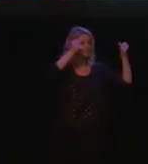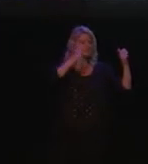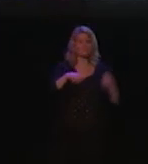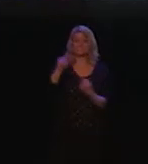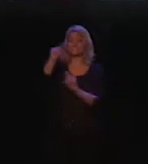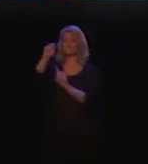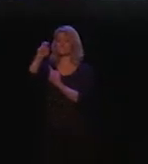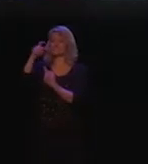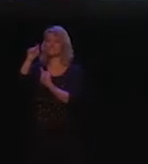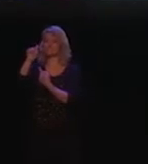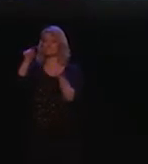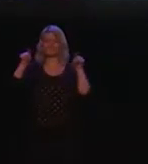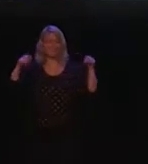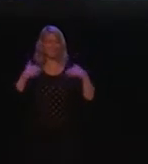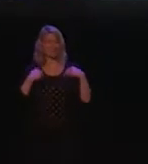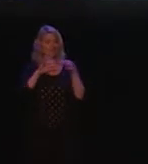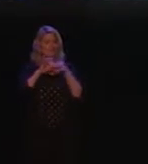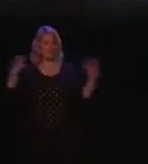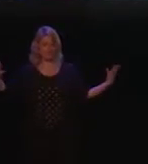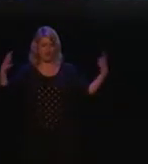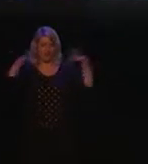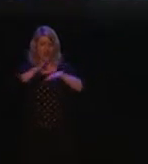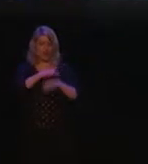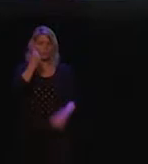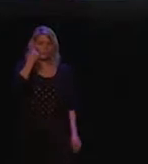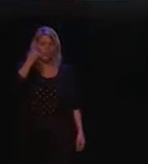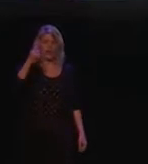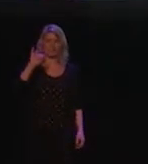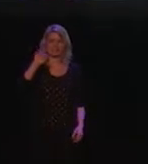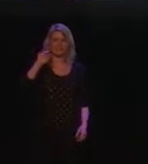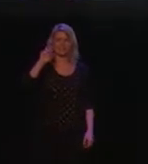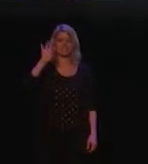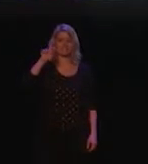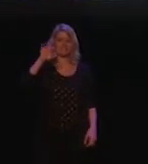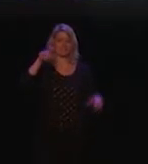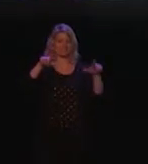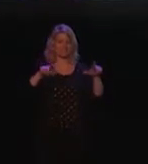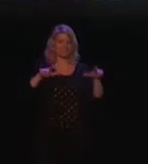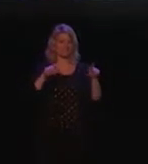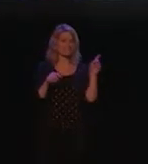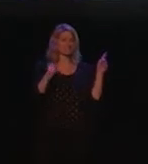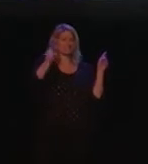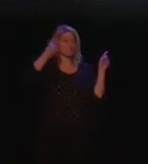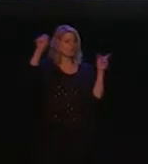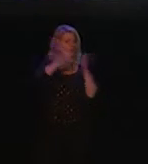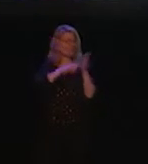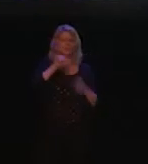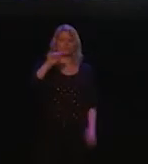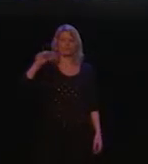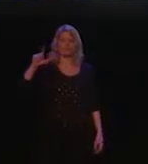and we bring together a visual language and text on one page, on one interface.